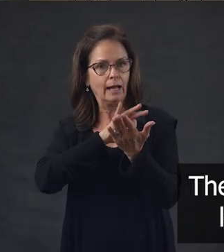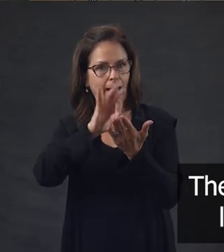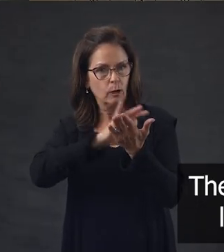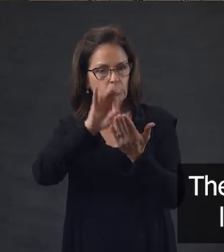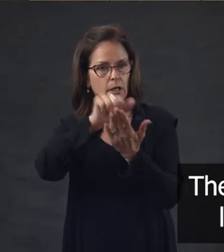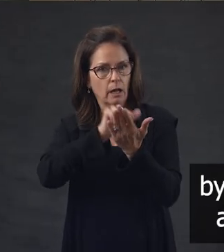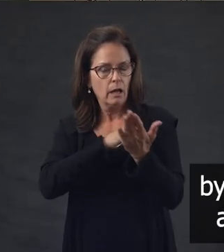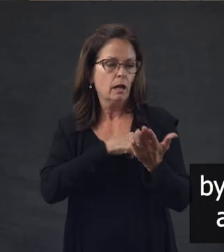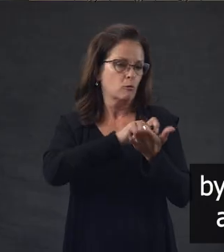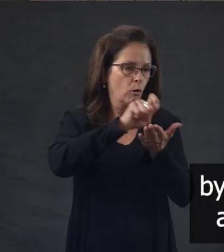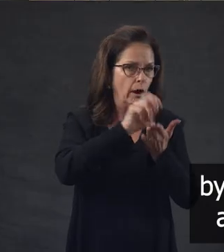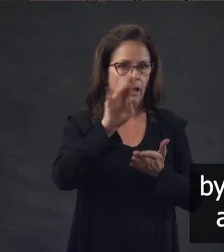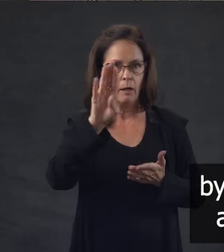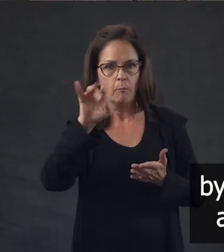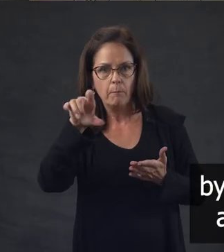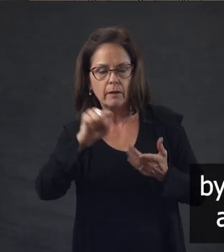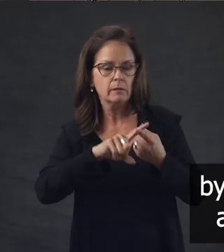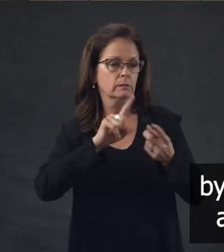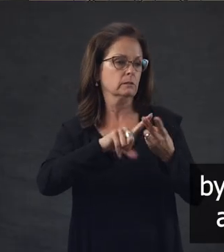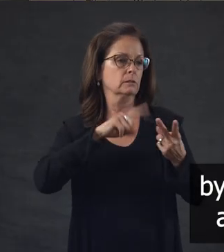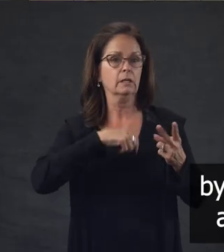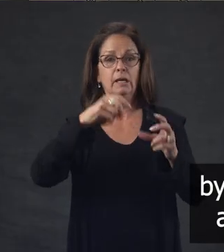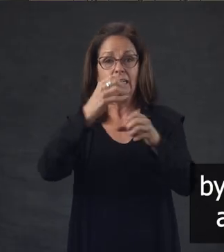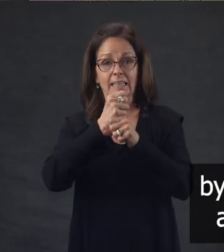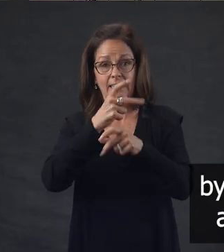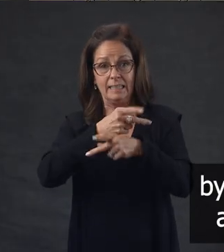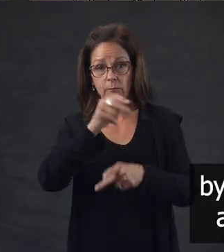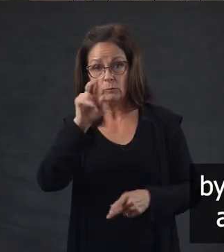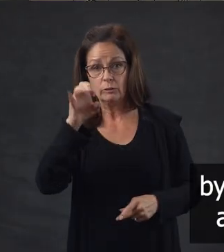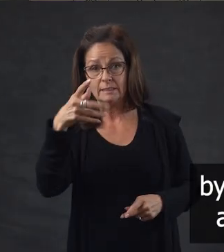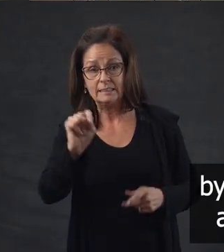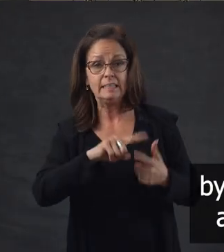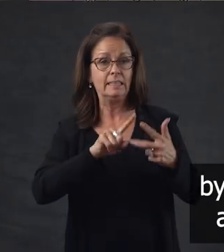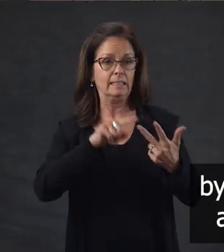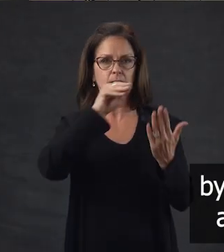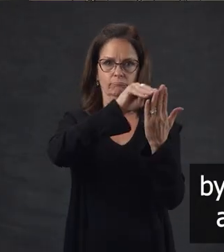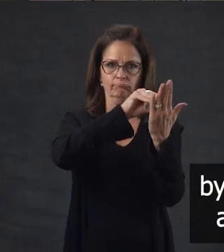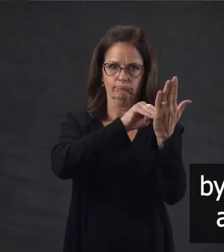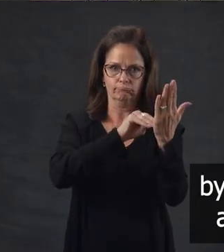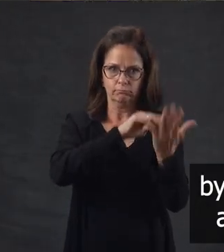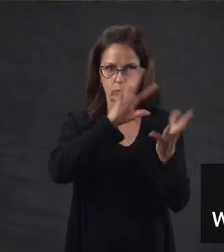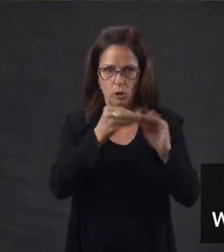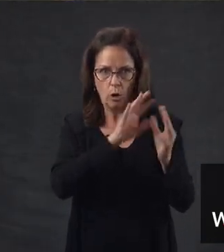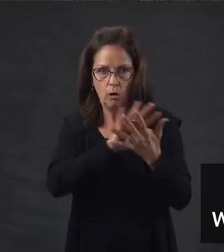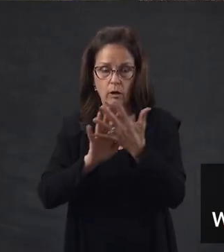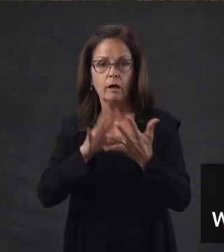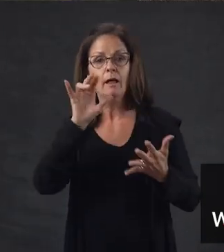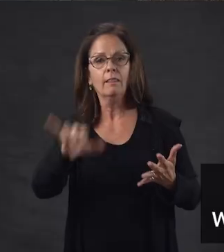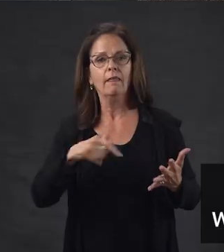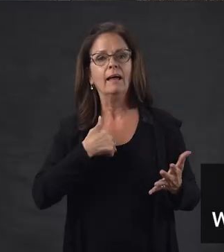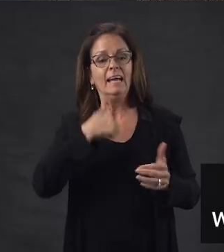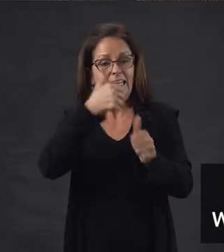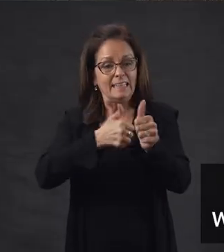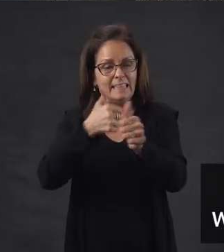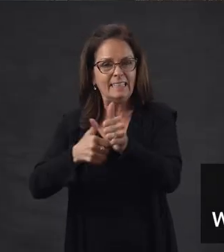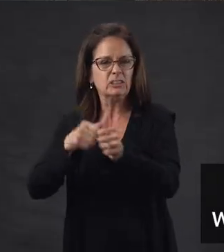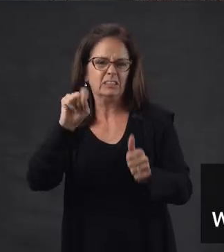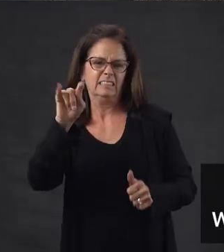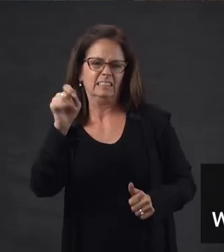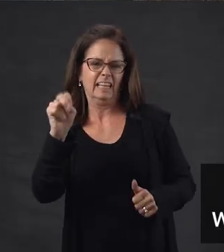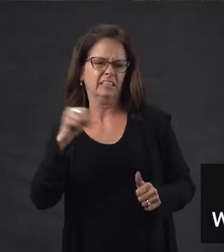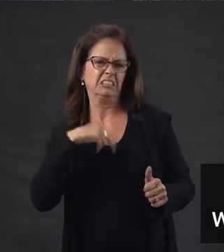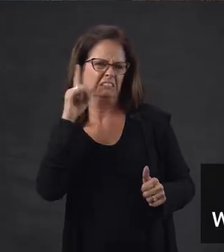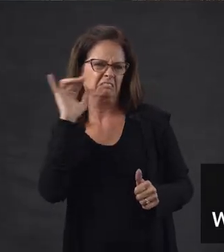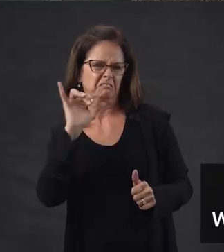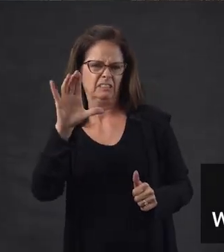learned basic accounting by writing out bills, keeping receipts, and logging expenses and profits. Each station, or COOP, was